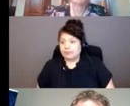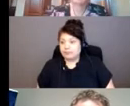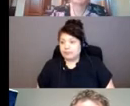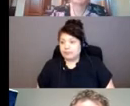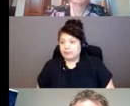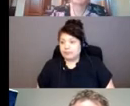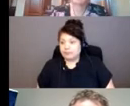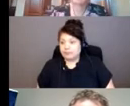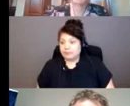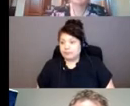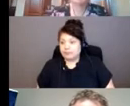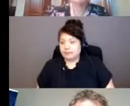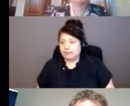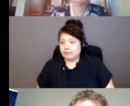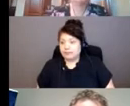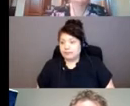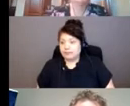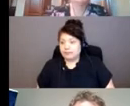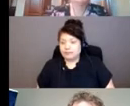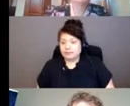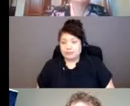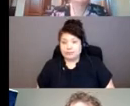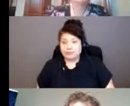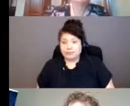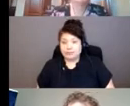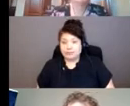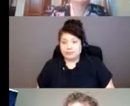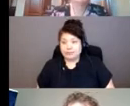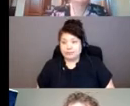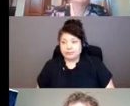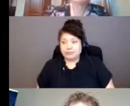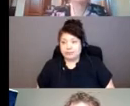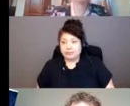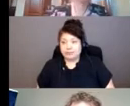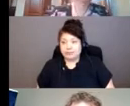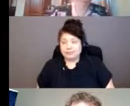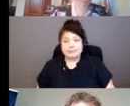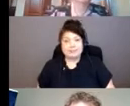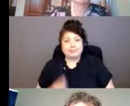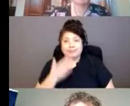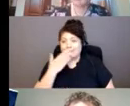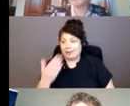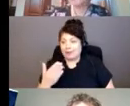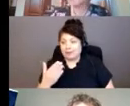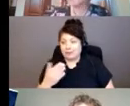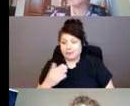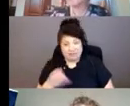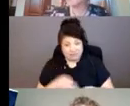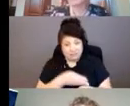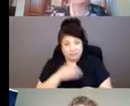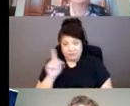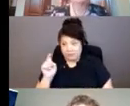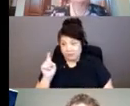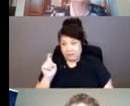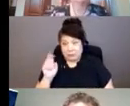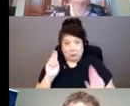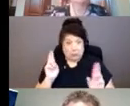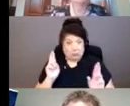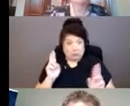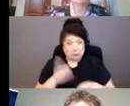Thanks Randy. Is that better? I hope.